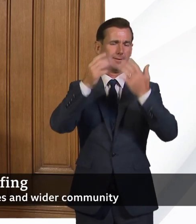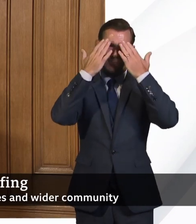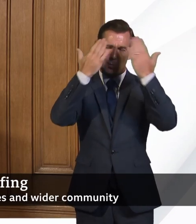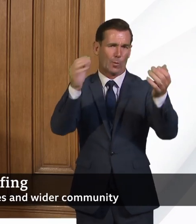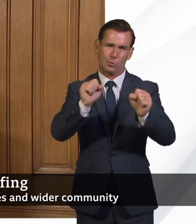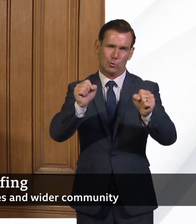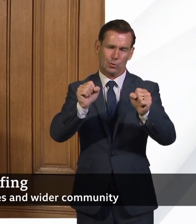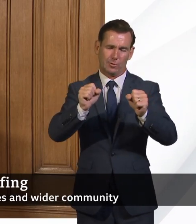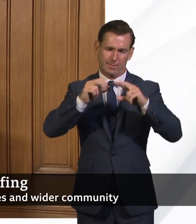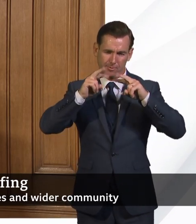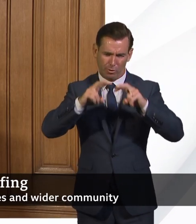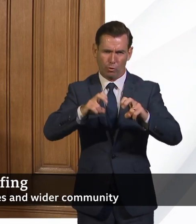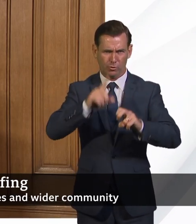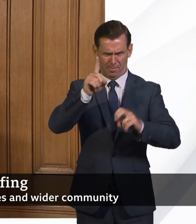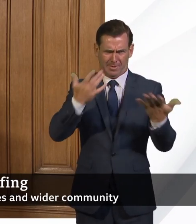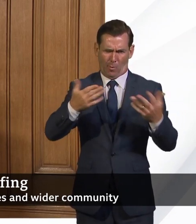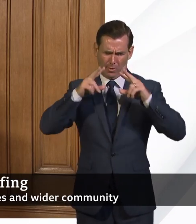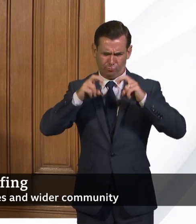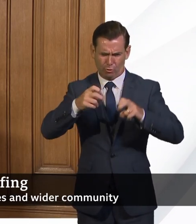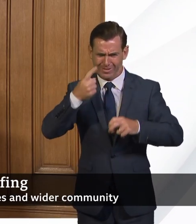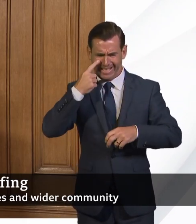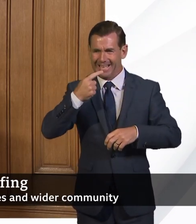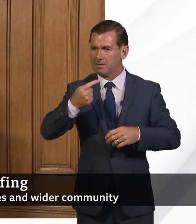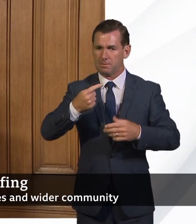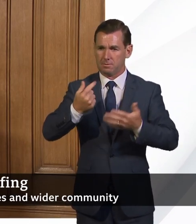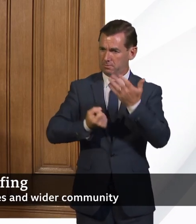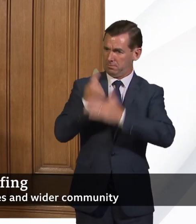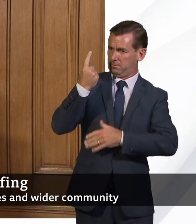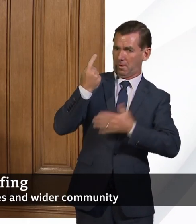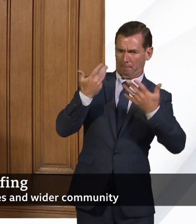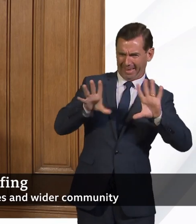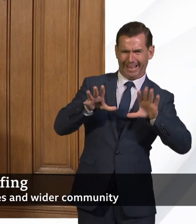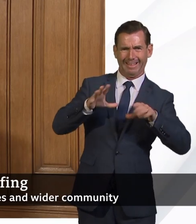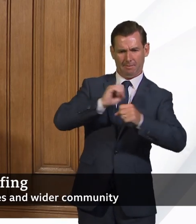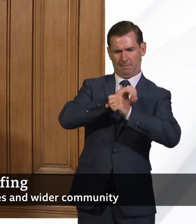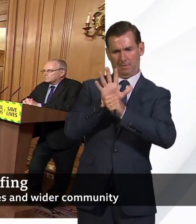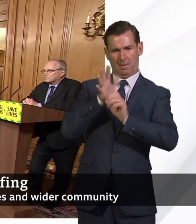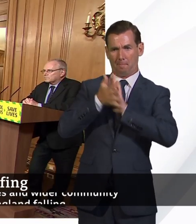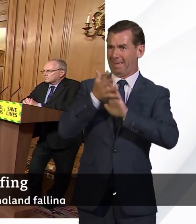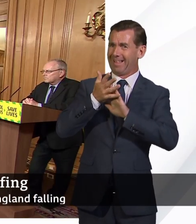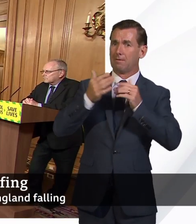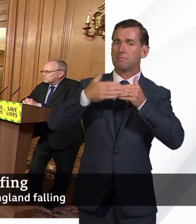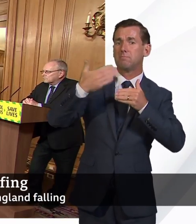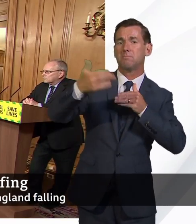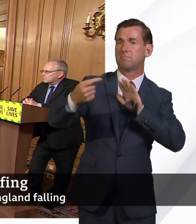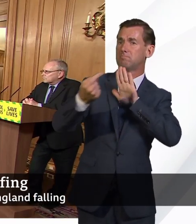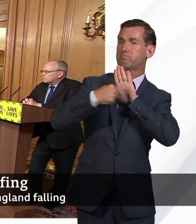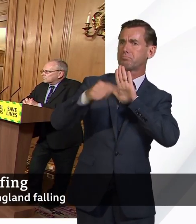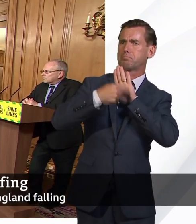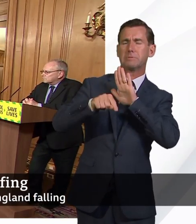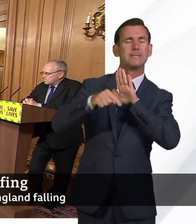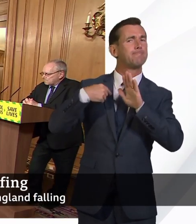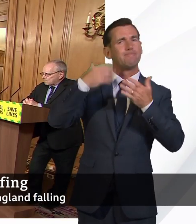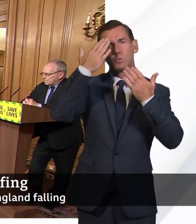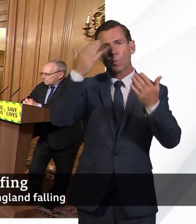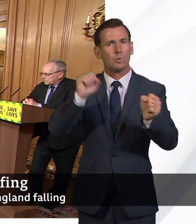but we are certainly working on that here in the UK. And it is also being worked on internationally. Stephen, thanks very much. And Simon, thank you for your